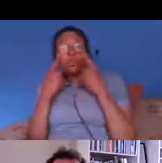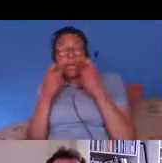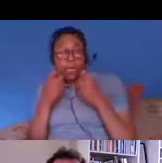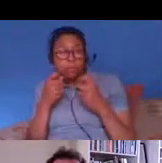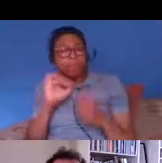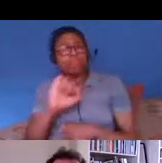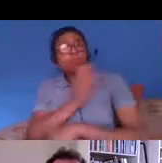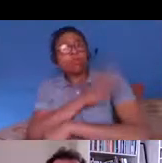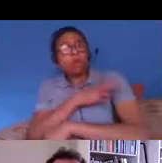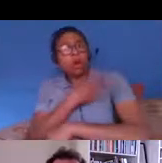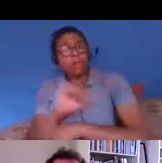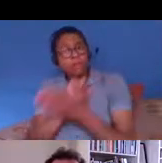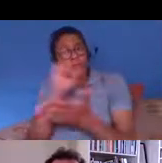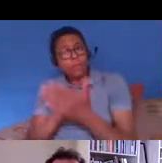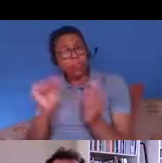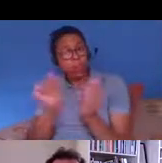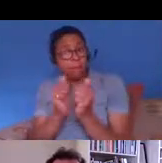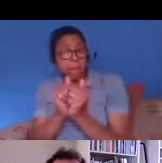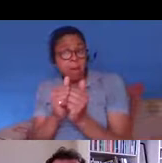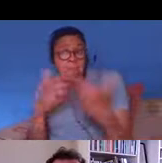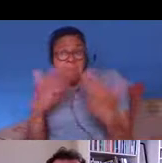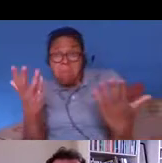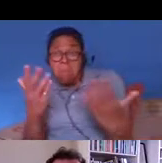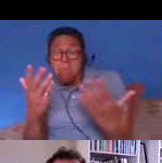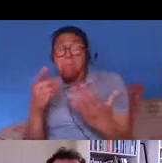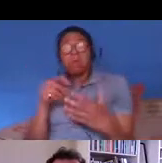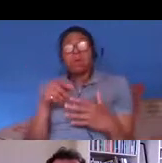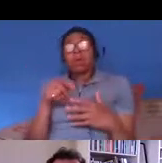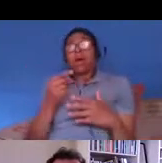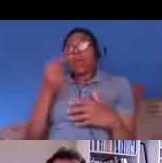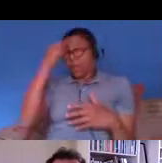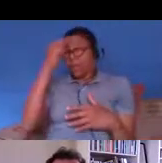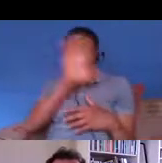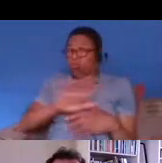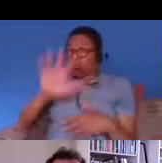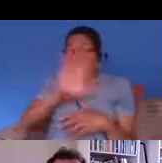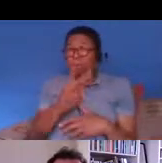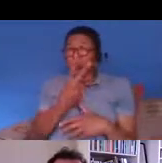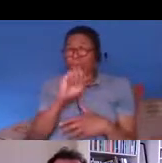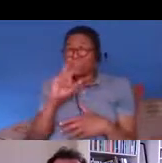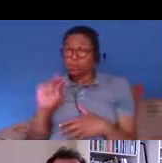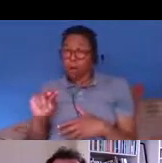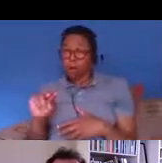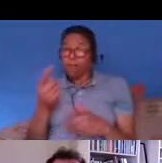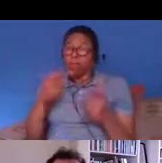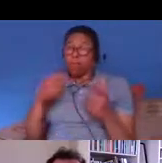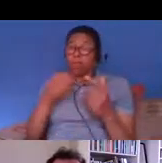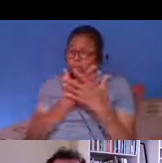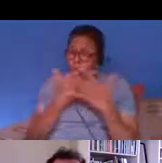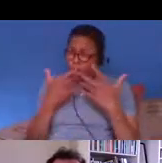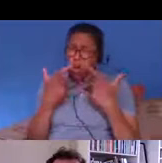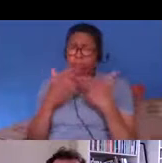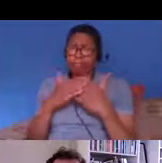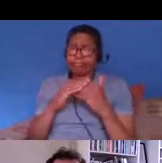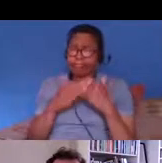of these enforcement raids around kind of 2012 in particular for a few years and they were highly publicized